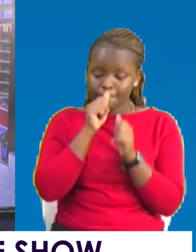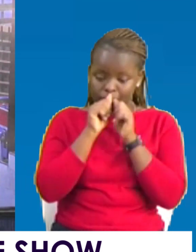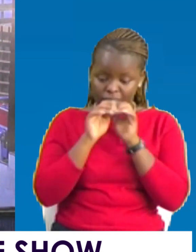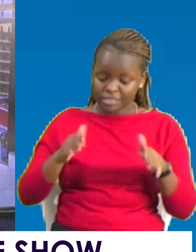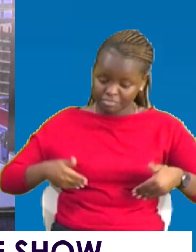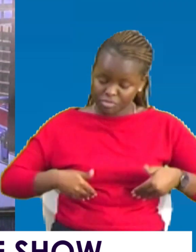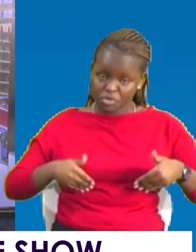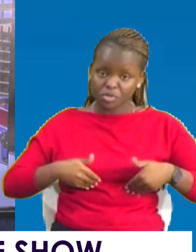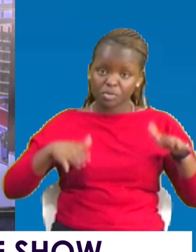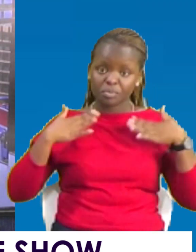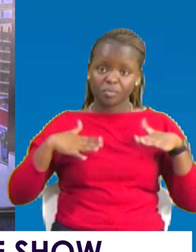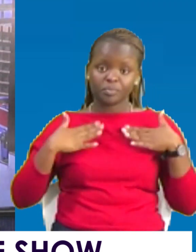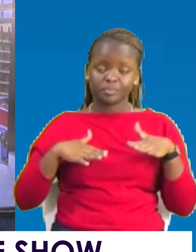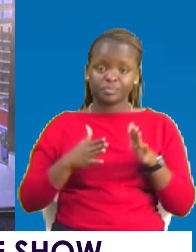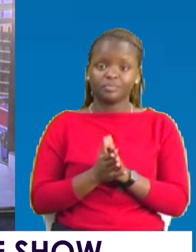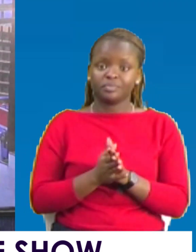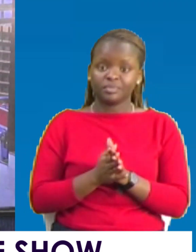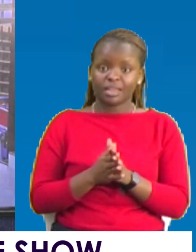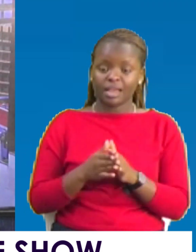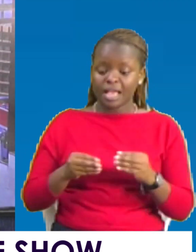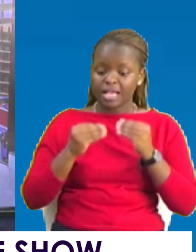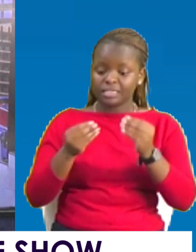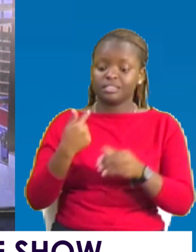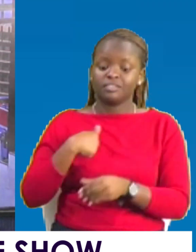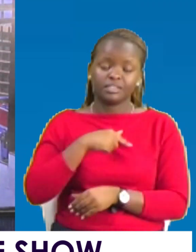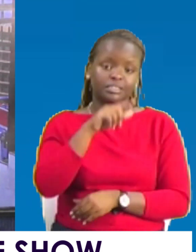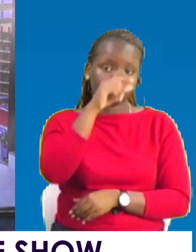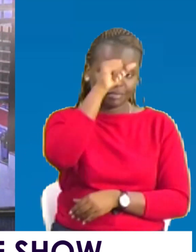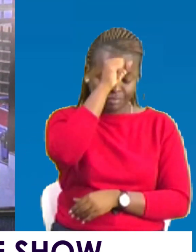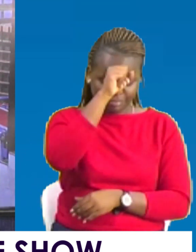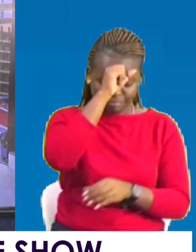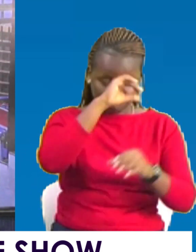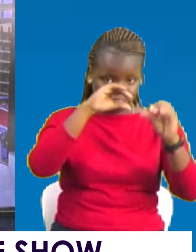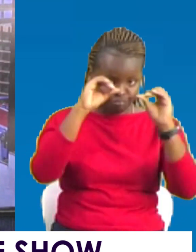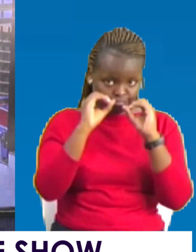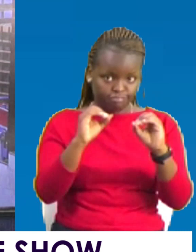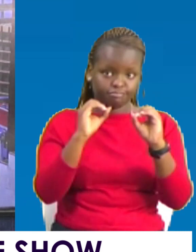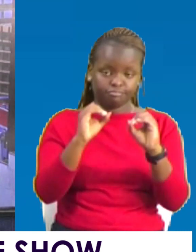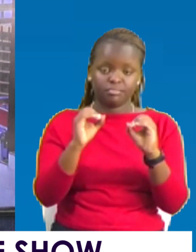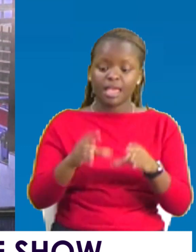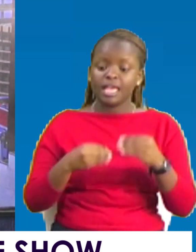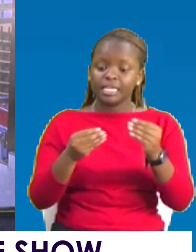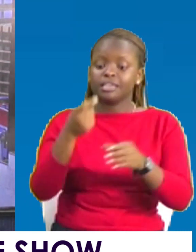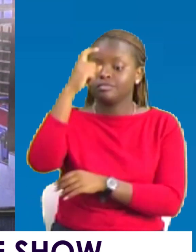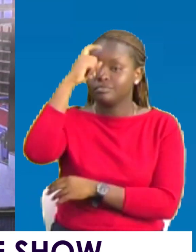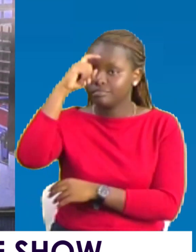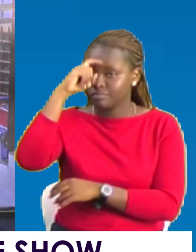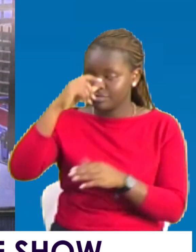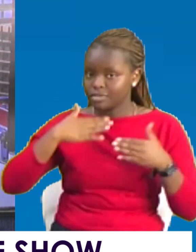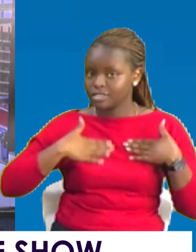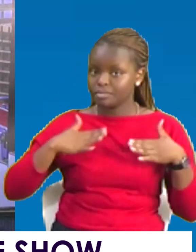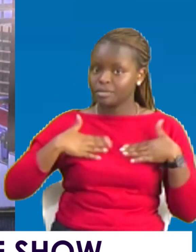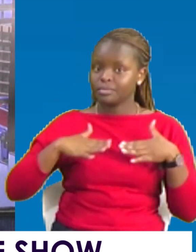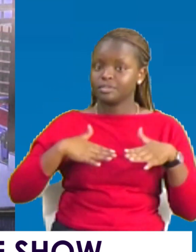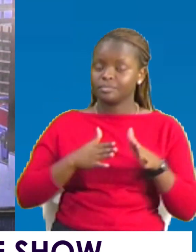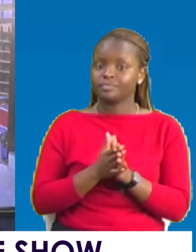With the blessing of young people. And he has not given us fools. For a country. He has given us intelligence. He has